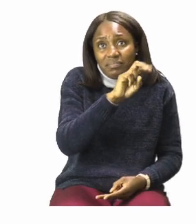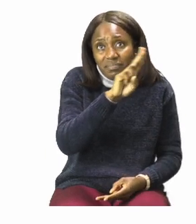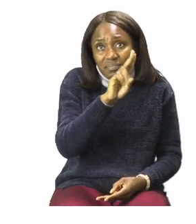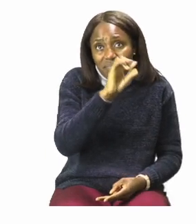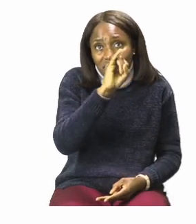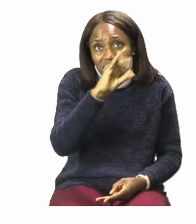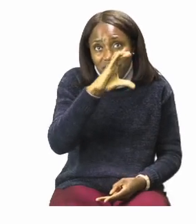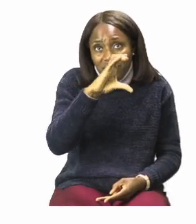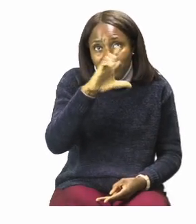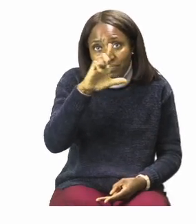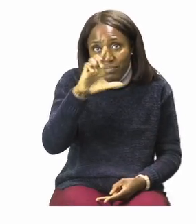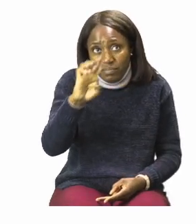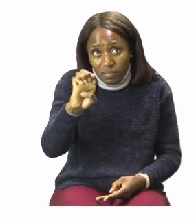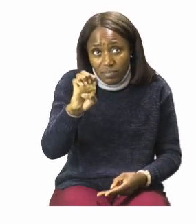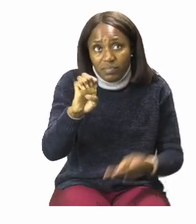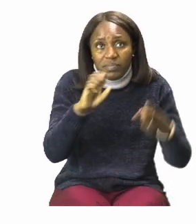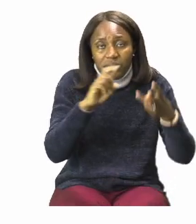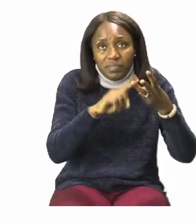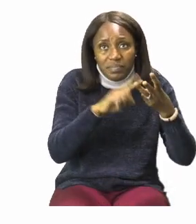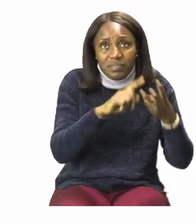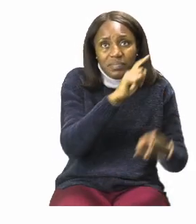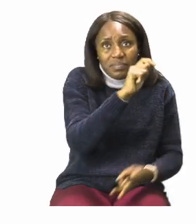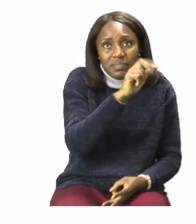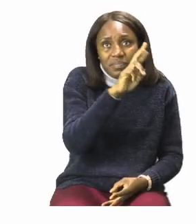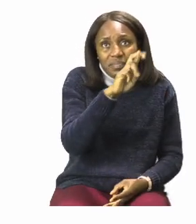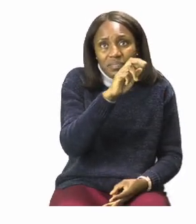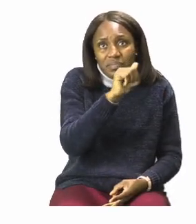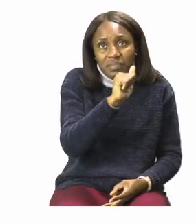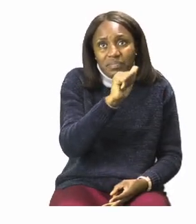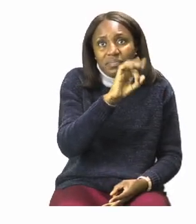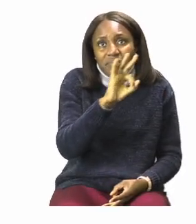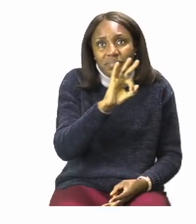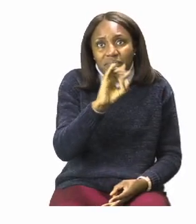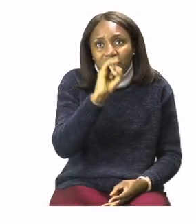cyclist, bicycle.